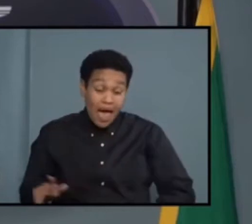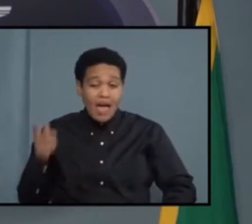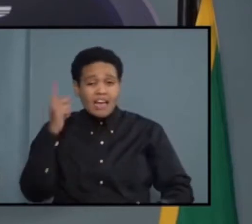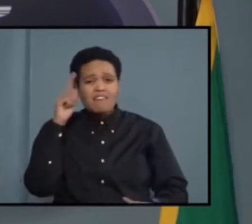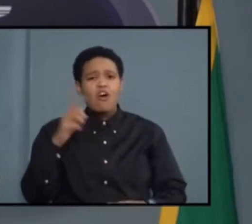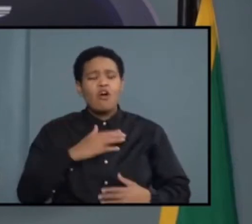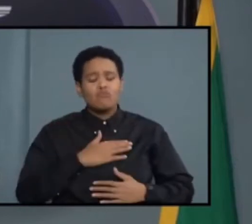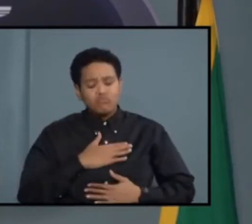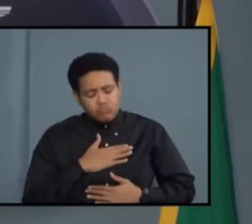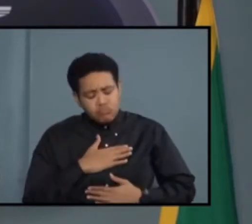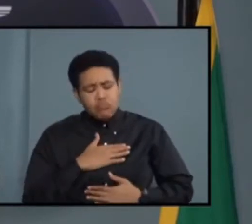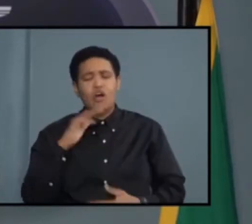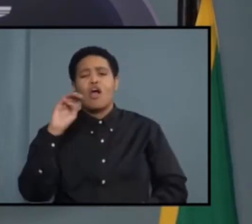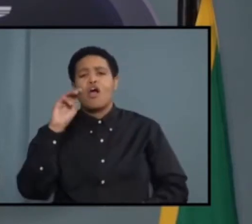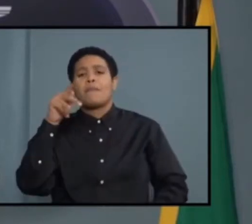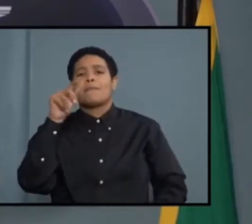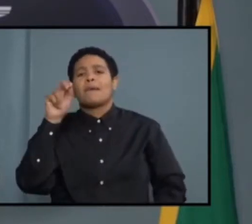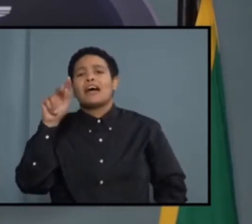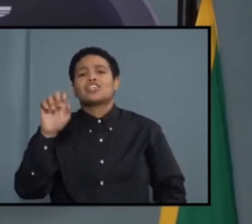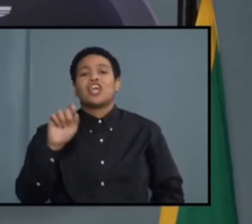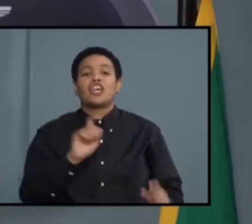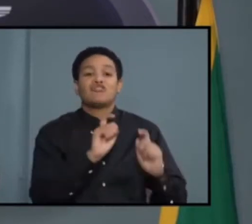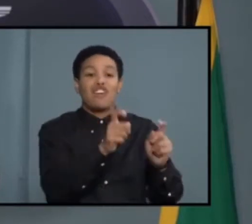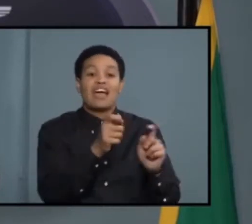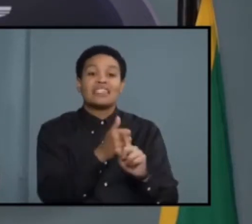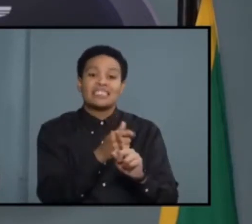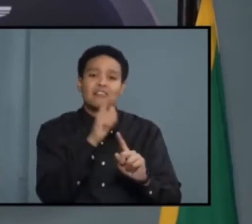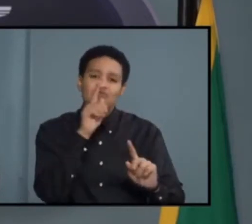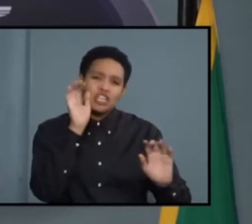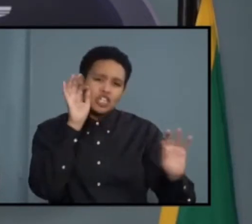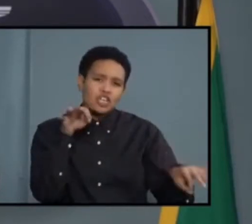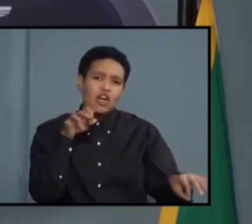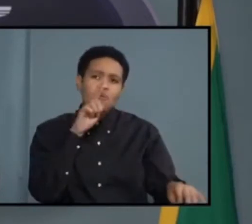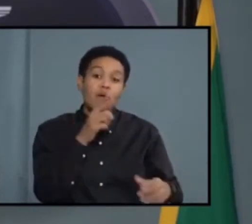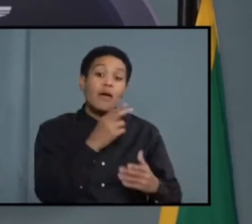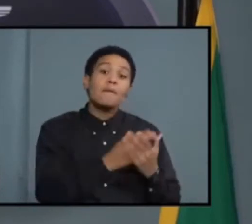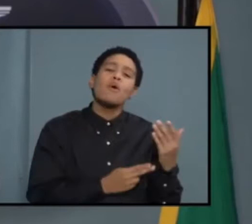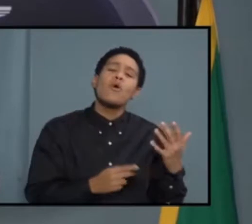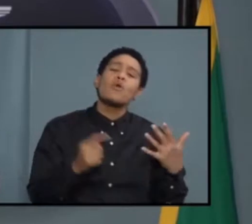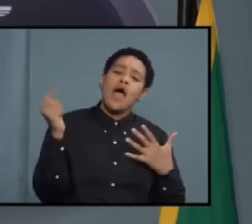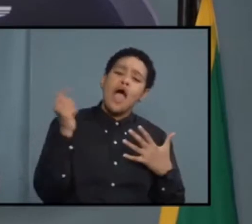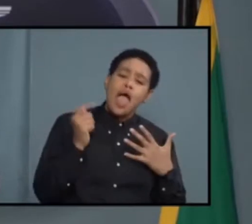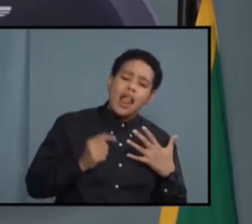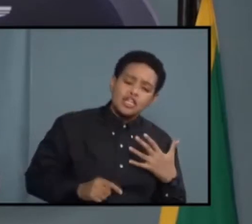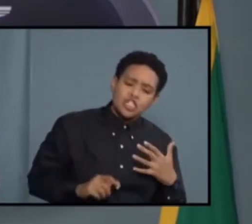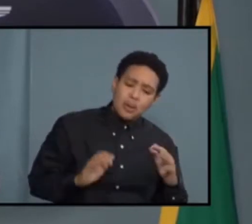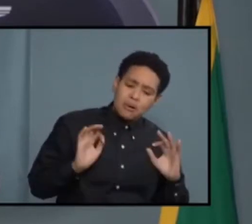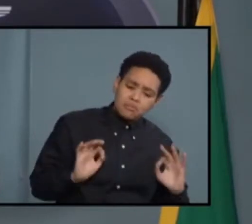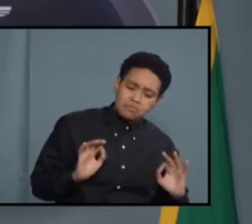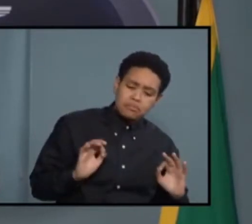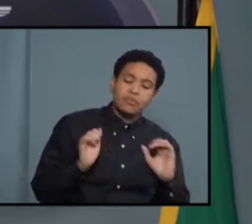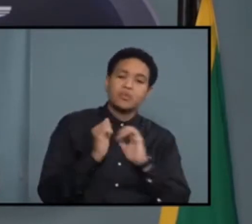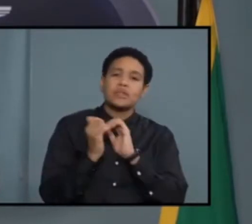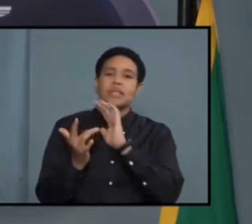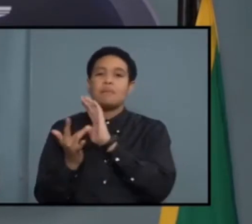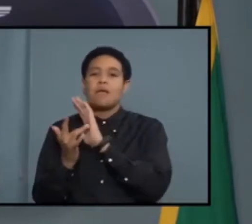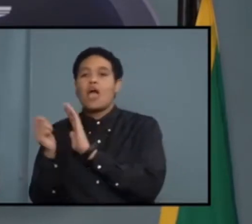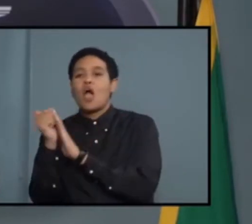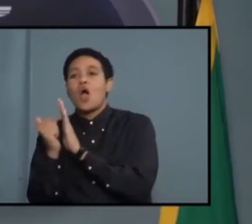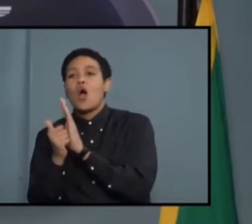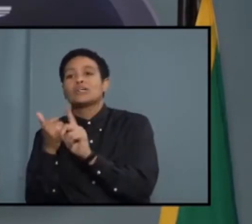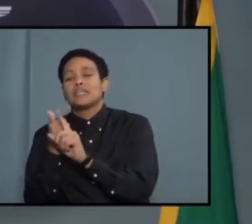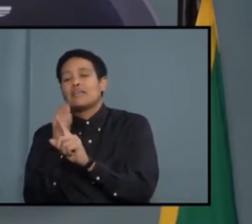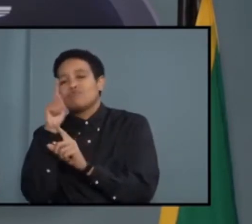Finance Minister Dr. Nigel Clark made the disclosure during Monday's news conference at Jamaica House. The government has been